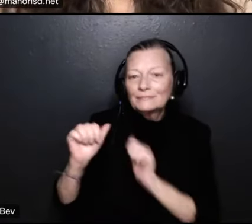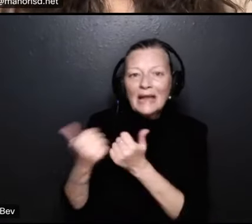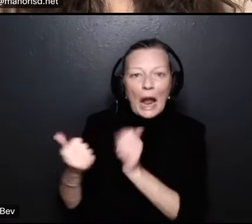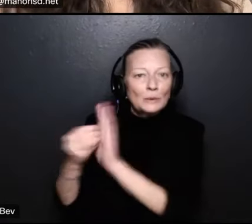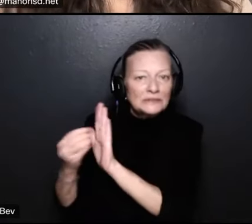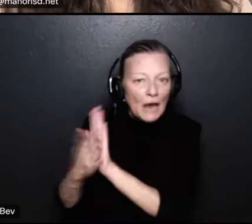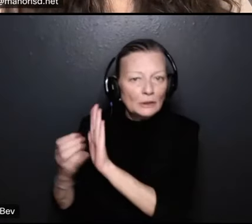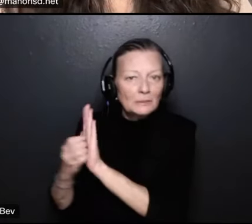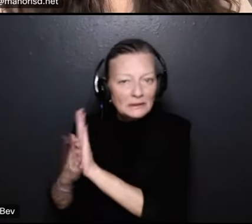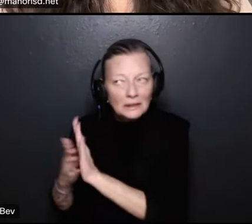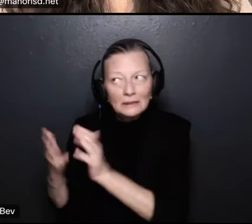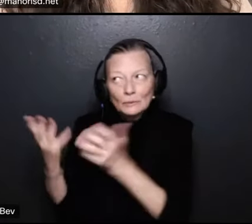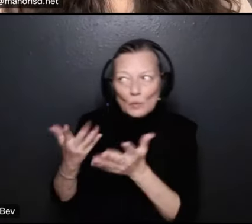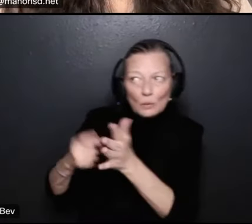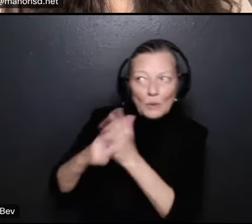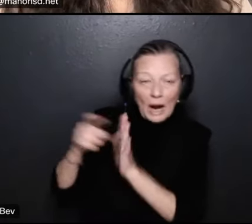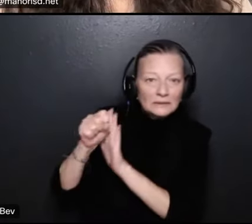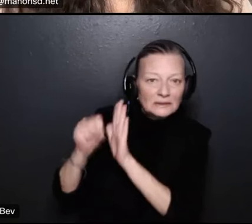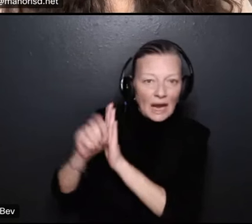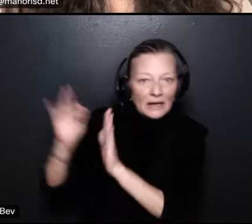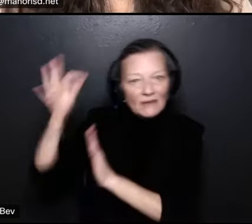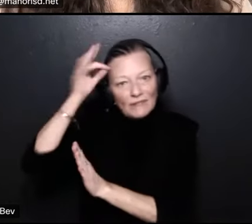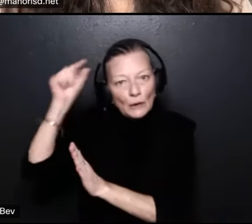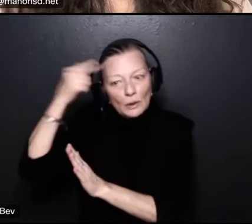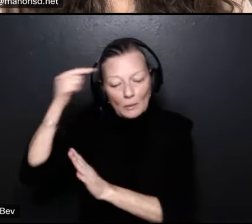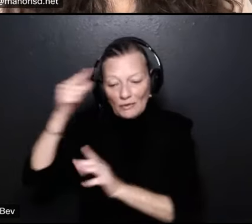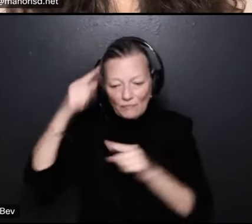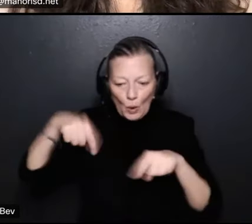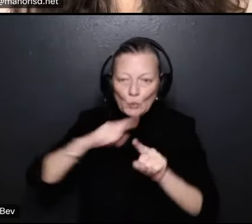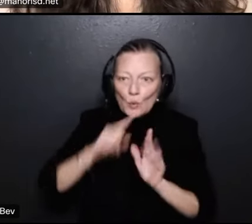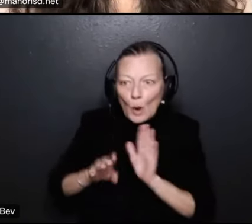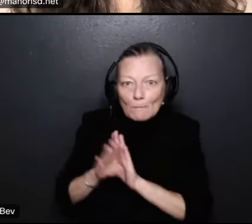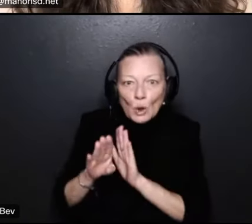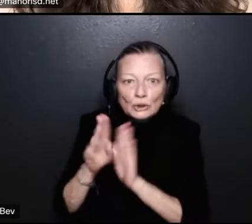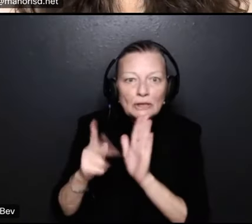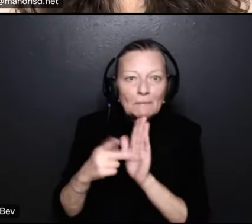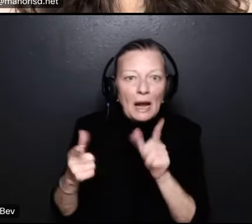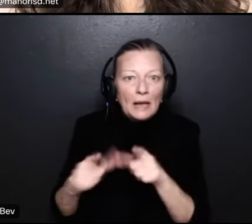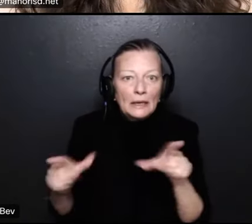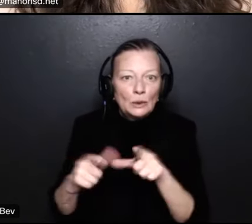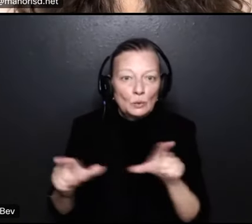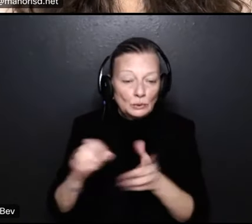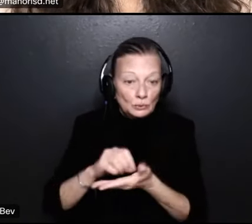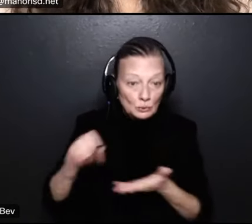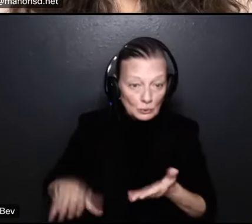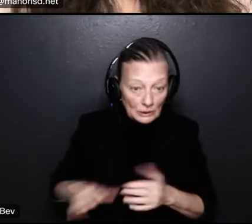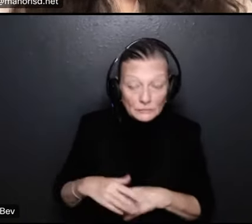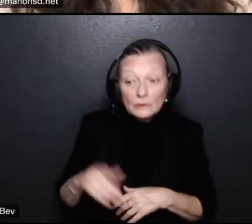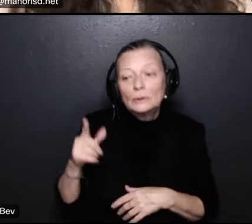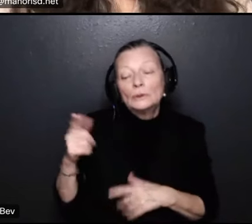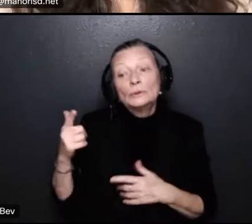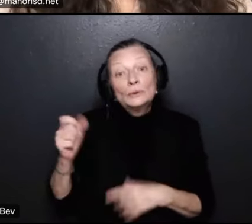required by the state and federal government with the emergent bilinguals and so those staff are key in ensuring that paperwork